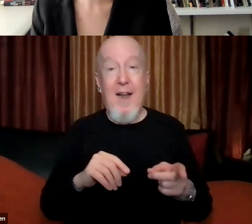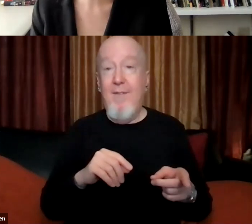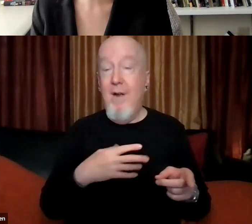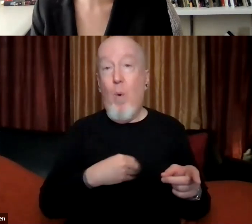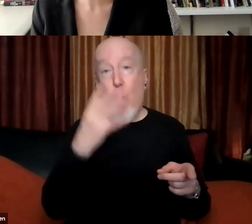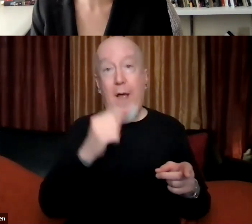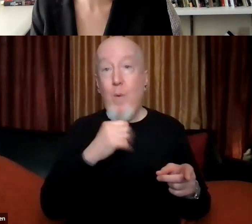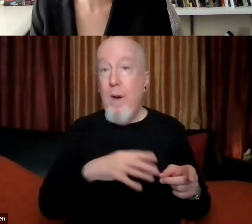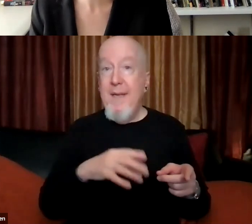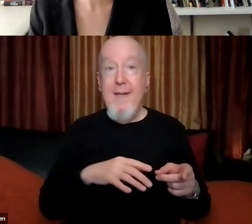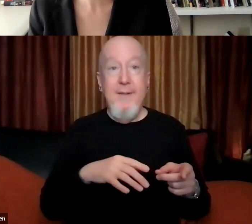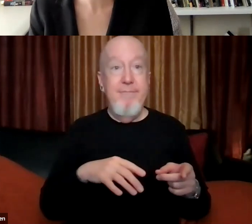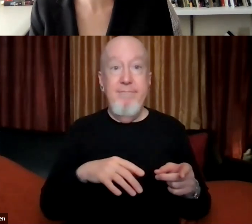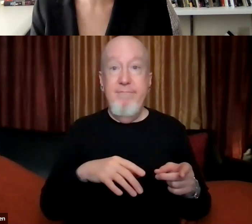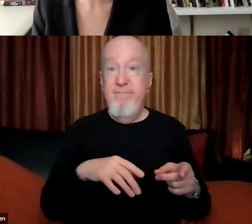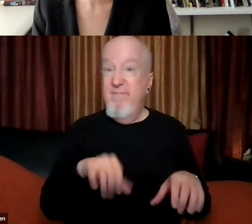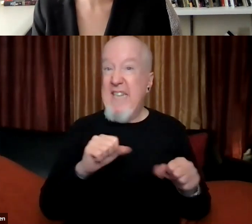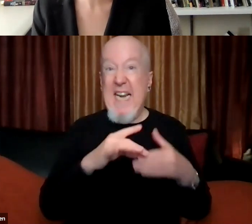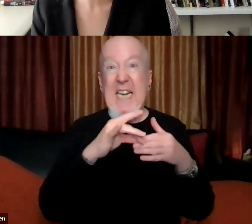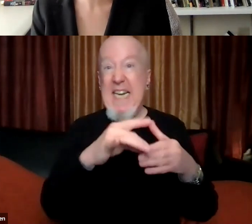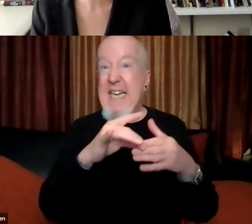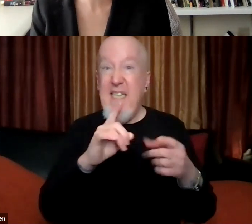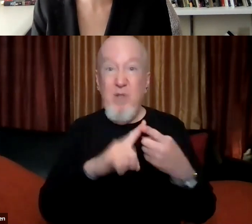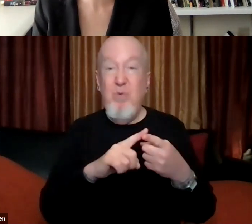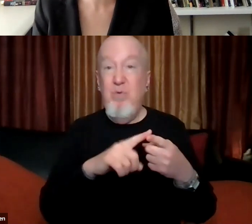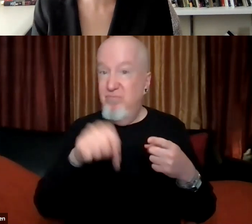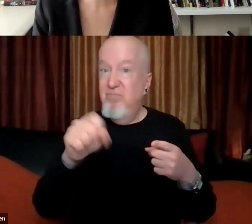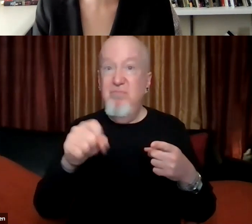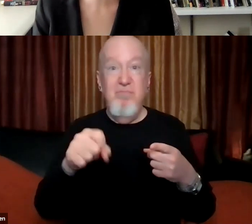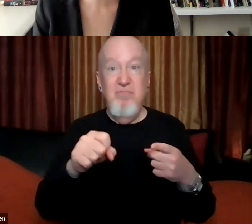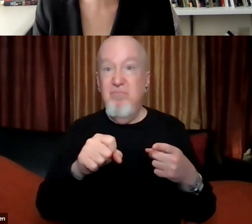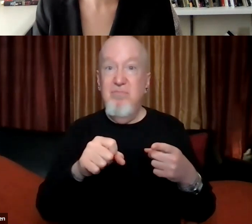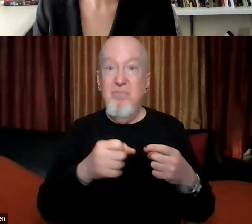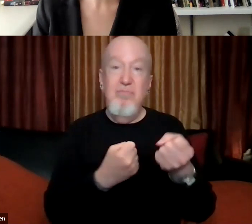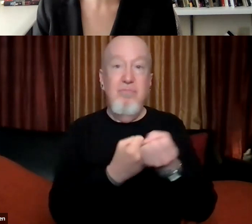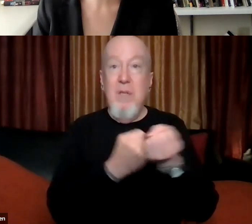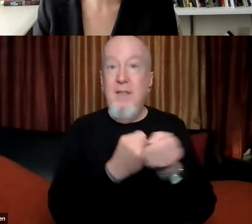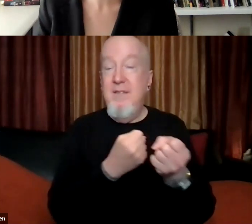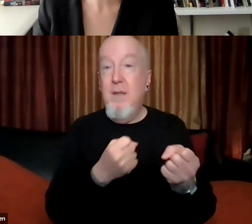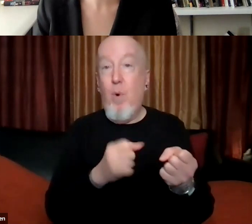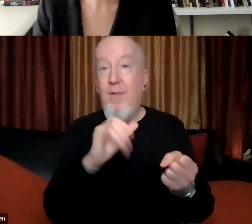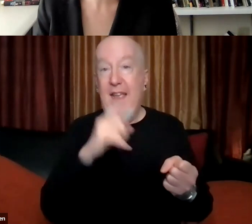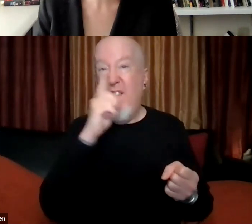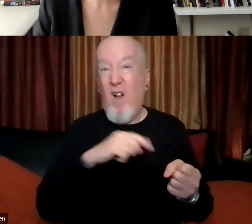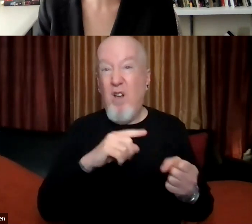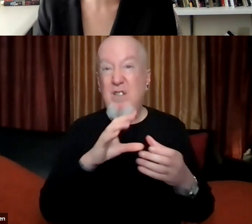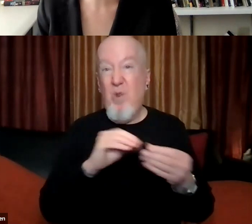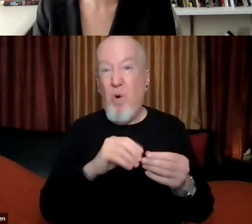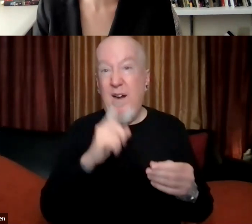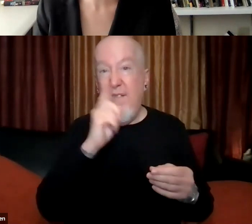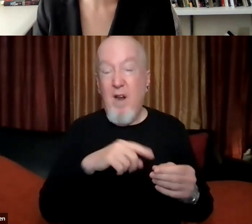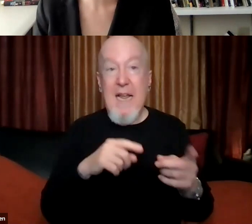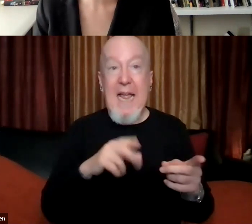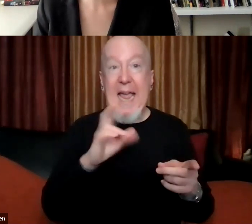in, uh, in kind of continuing this, this, this story and these false narratives. Um, and it's, it's an organization